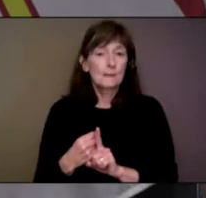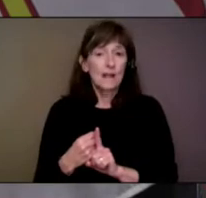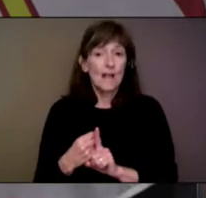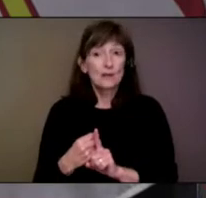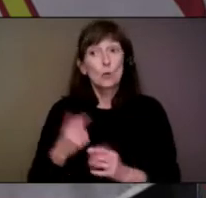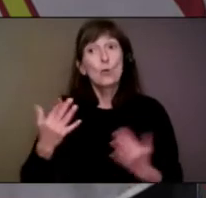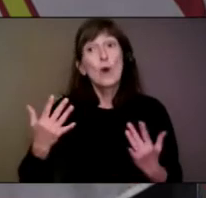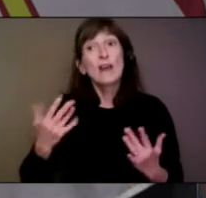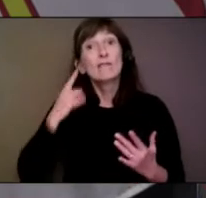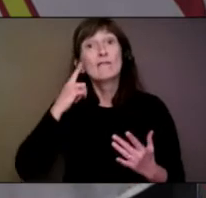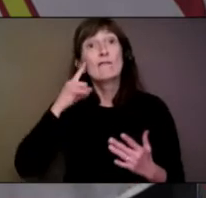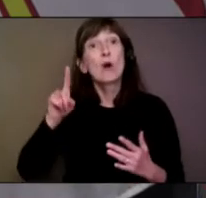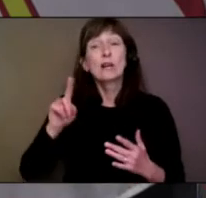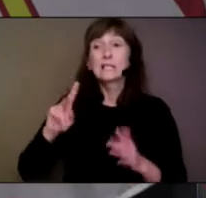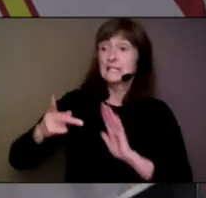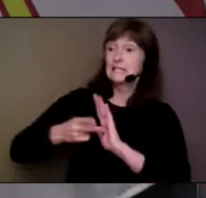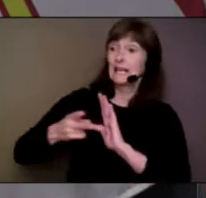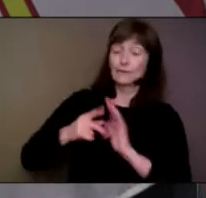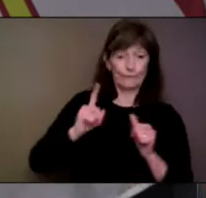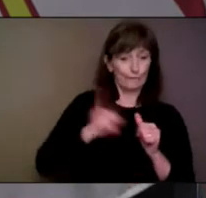to get the same one.